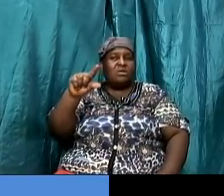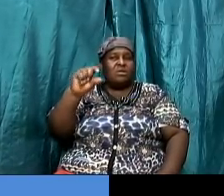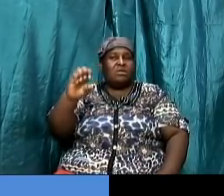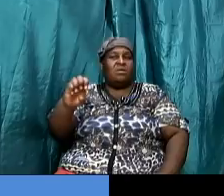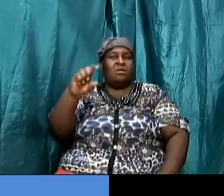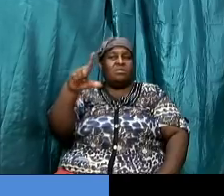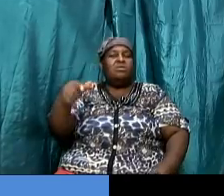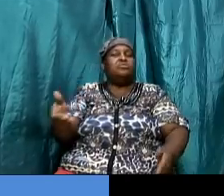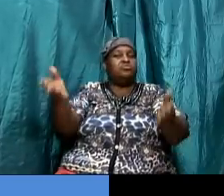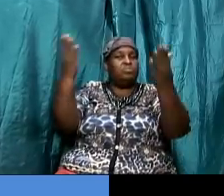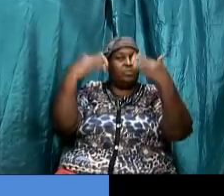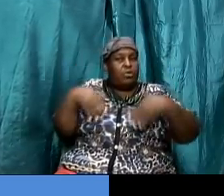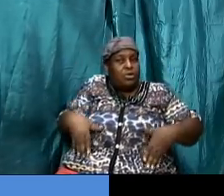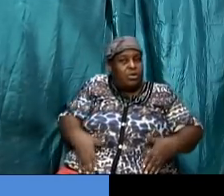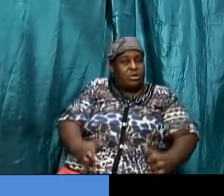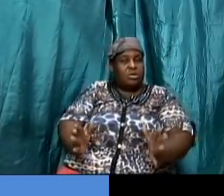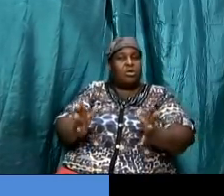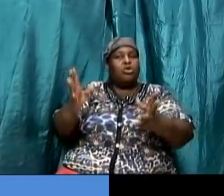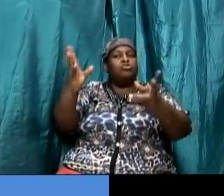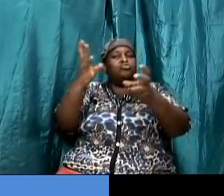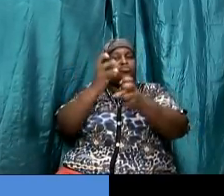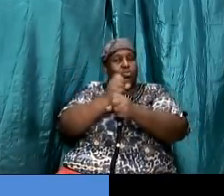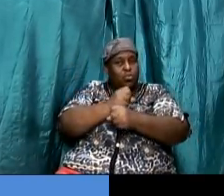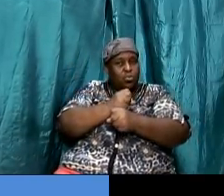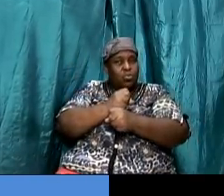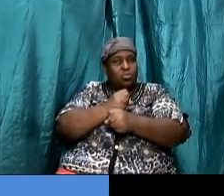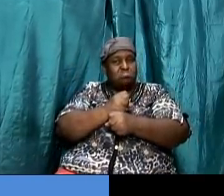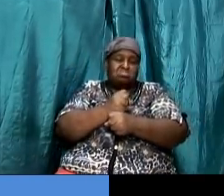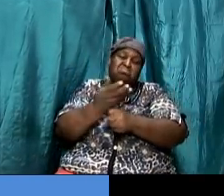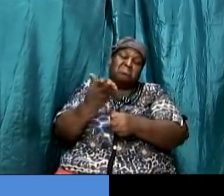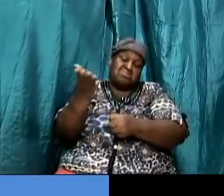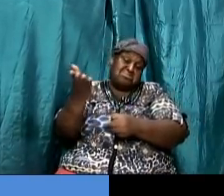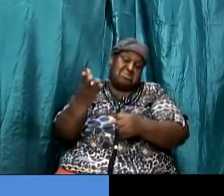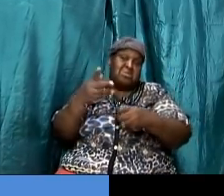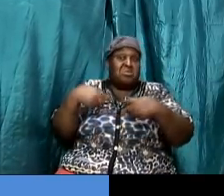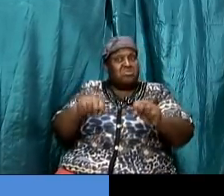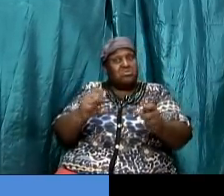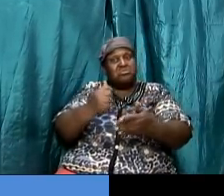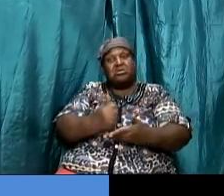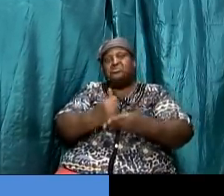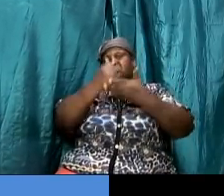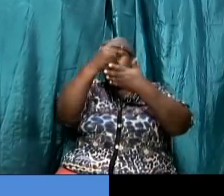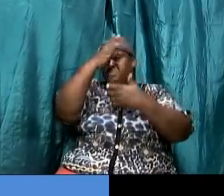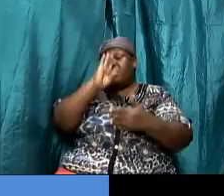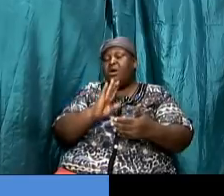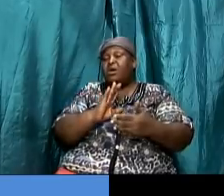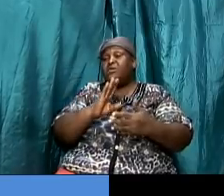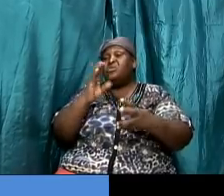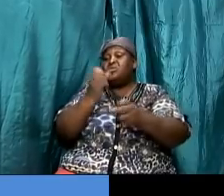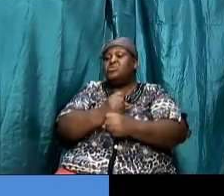it took they were trying to help god it took their effort